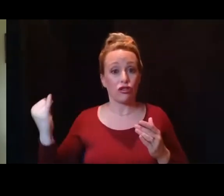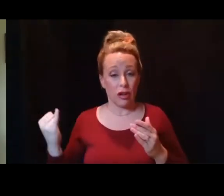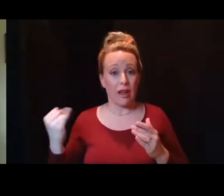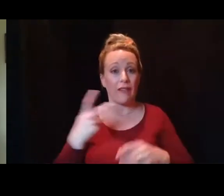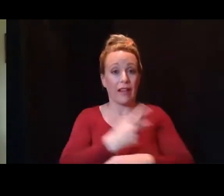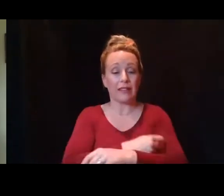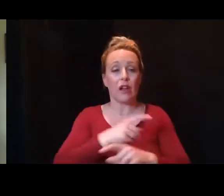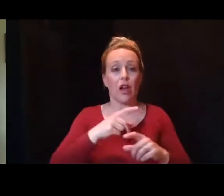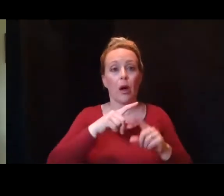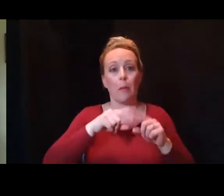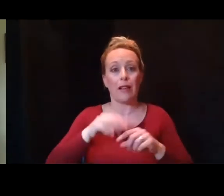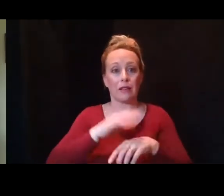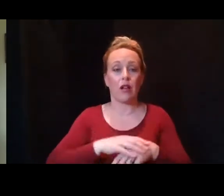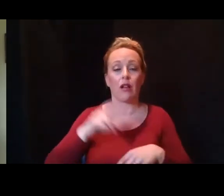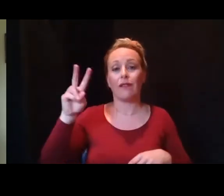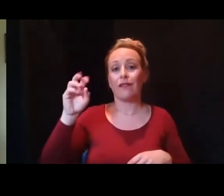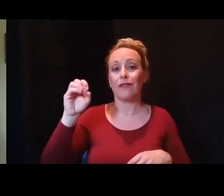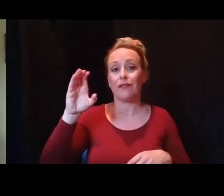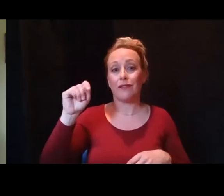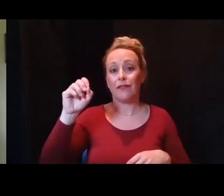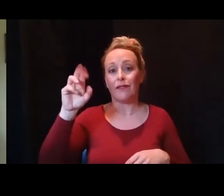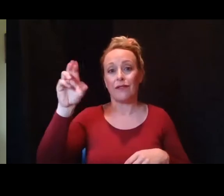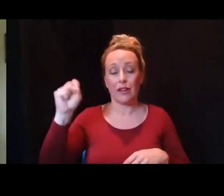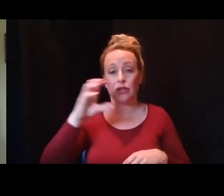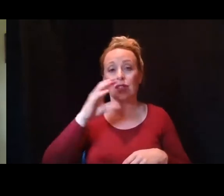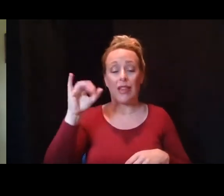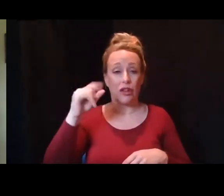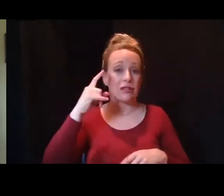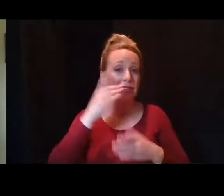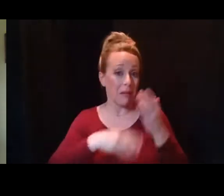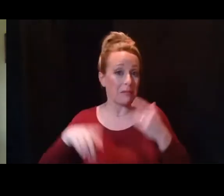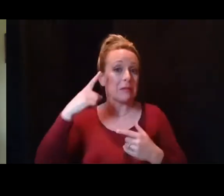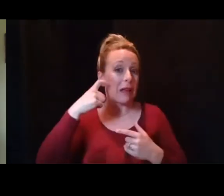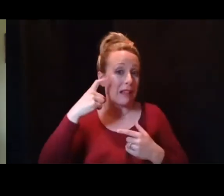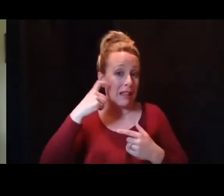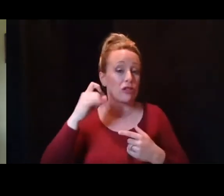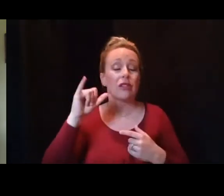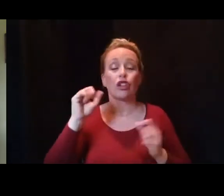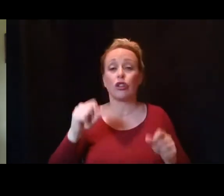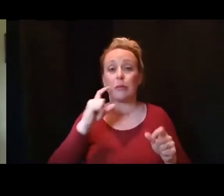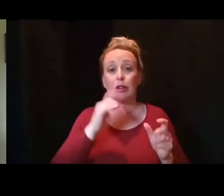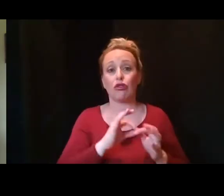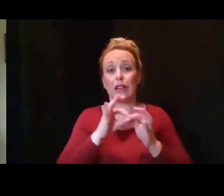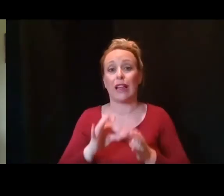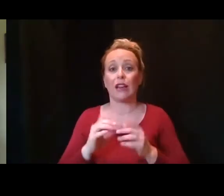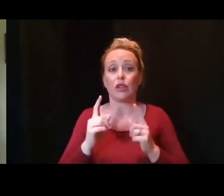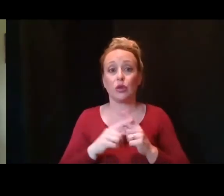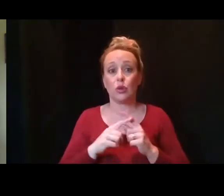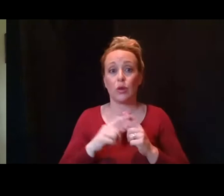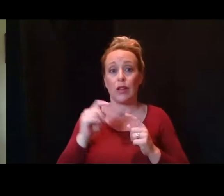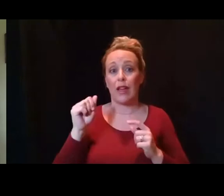adenovirus vectors and there is speculation that it may be related to the